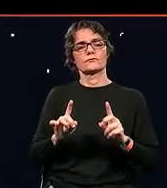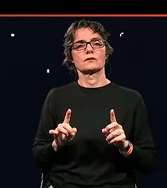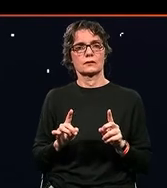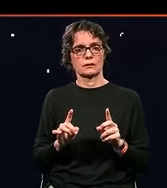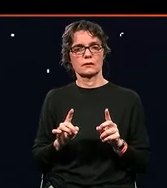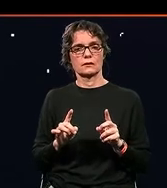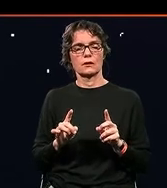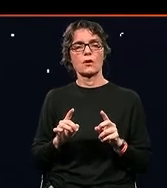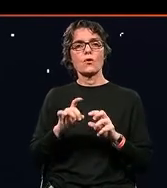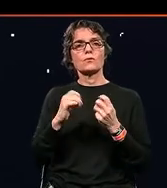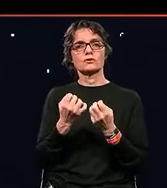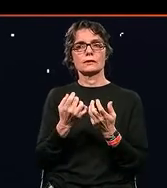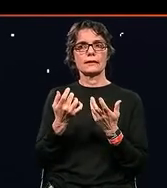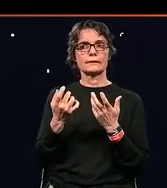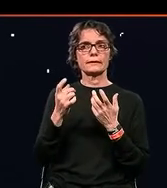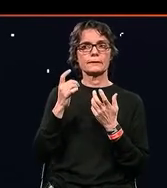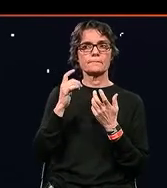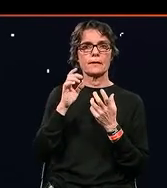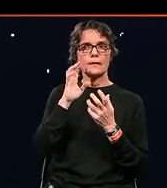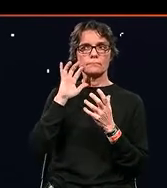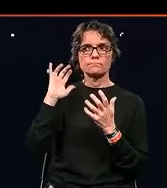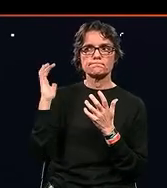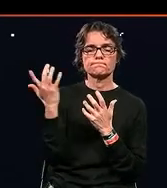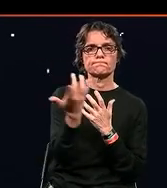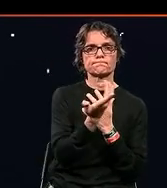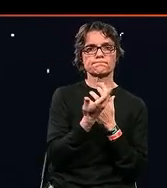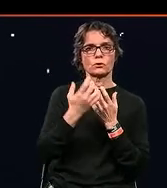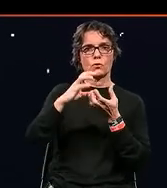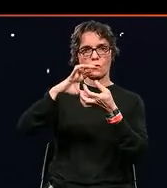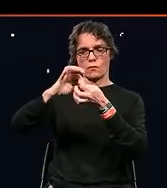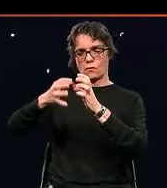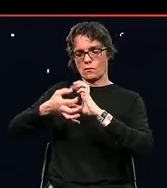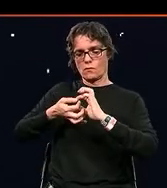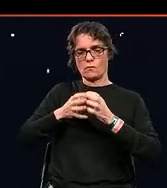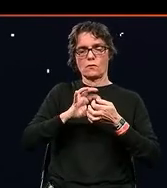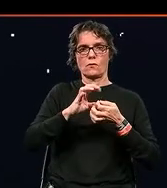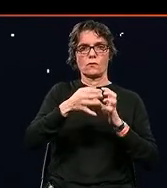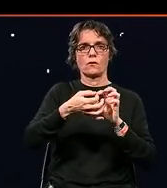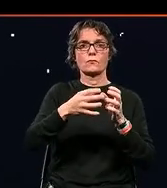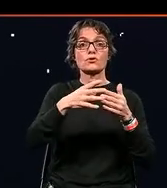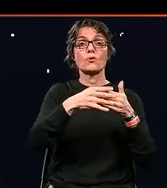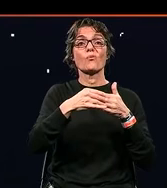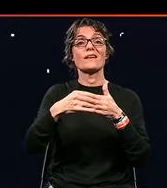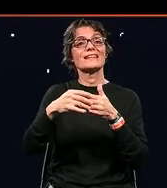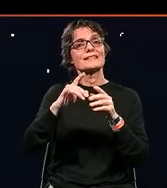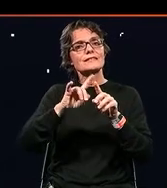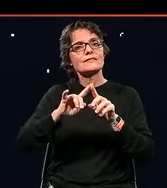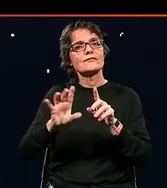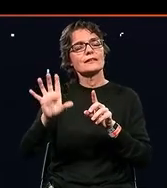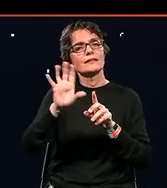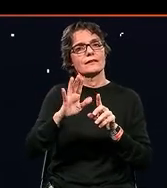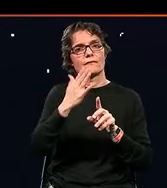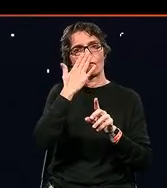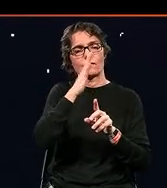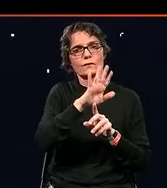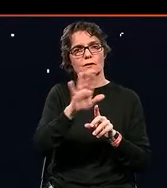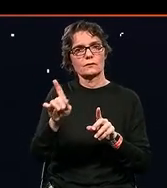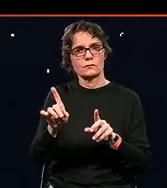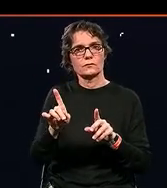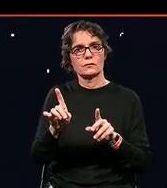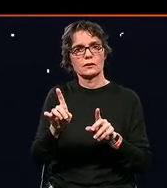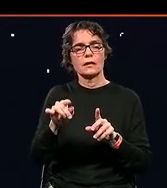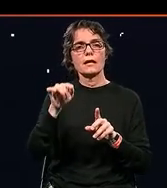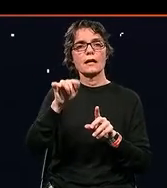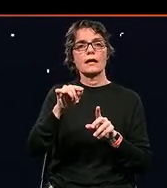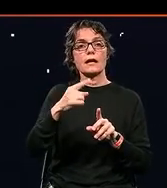the listening society, we need to have leadership that is musical from the different ways of working. And you don't